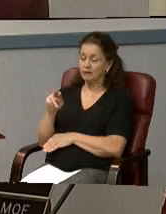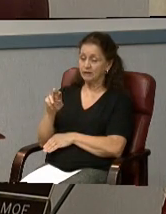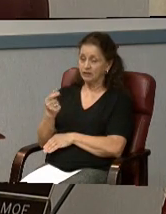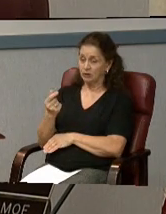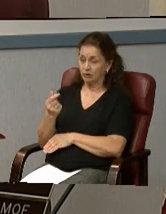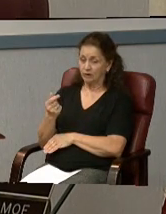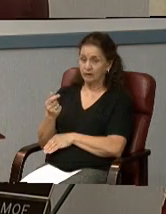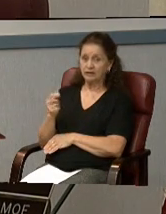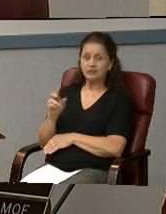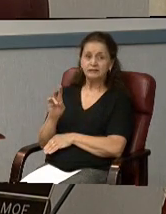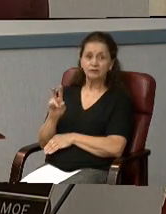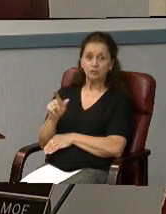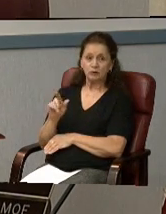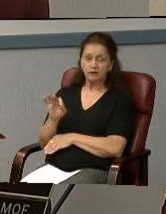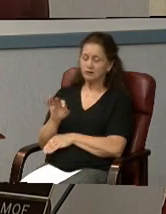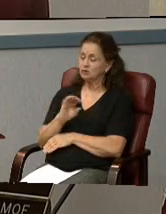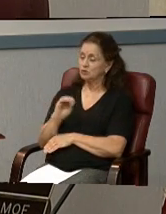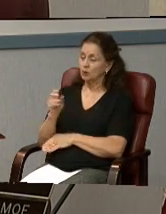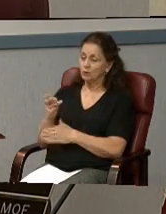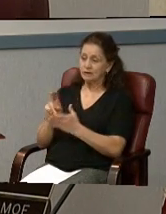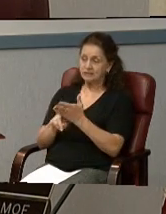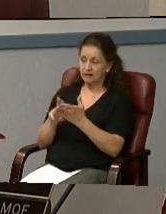speak. Is there anyone wishing to speak?